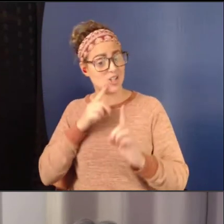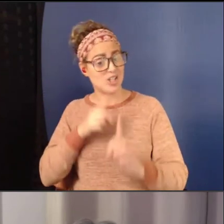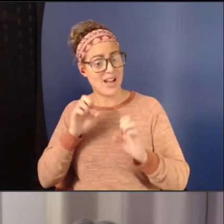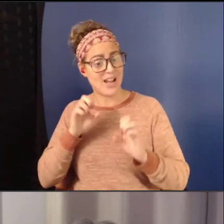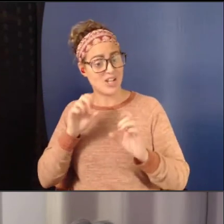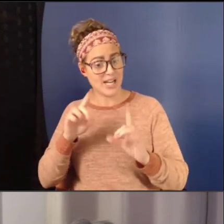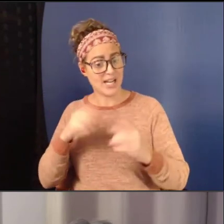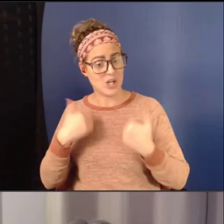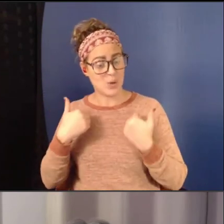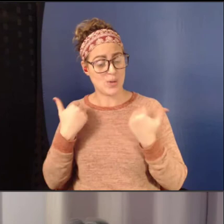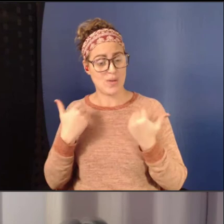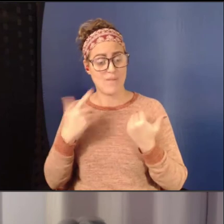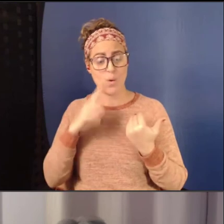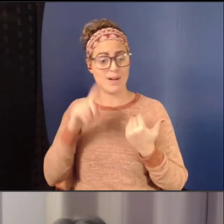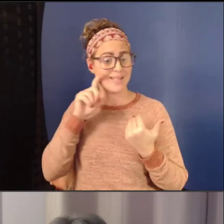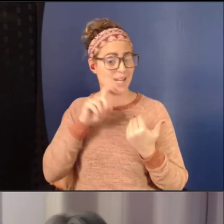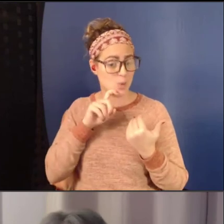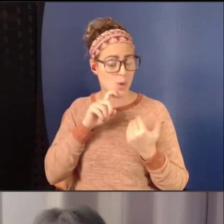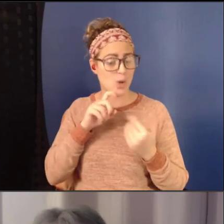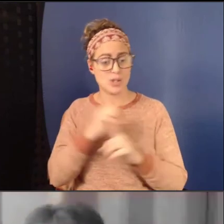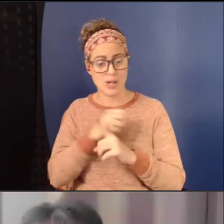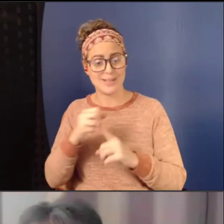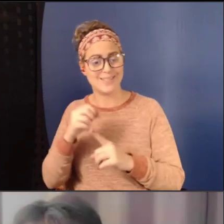domestic violence? Where do you start?